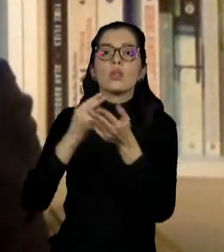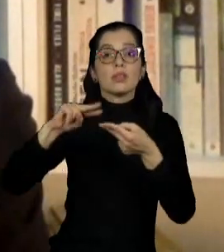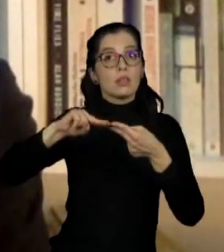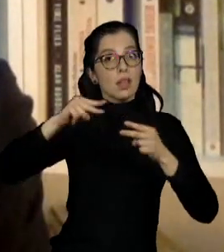studies.